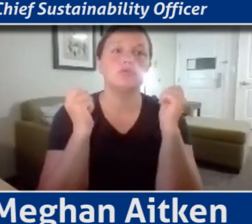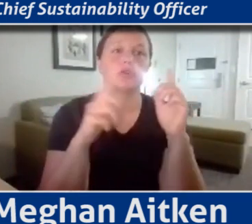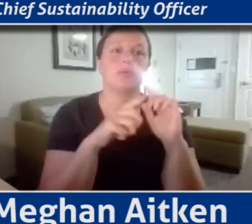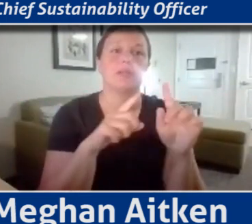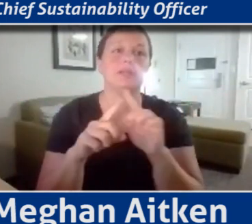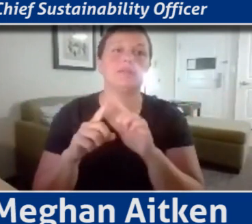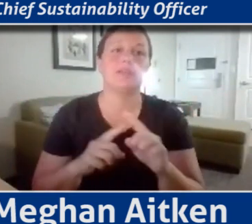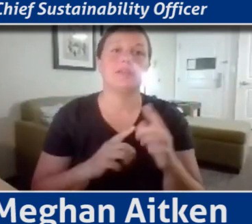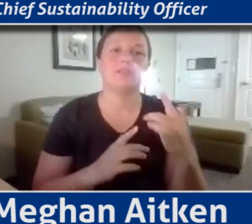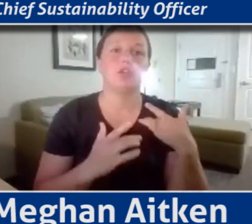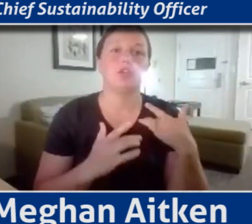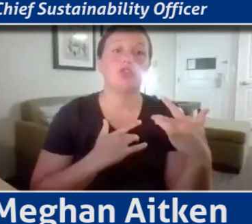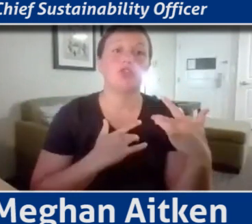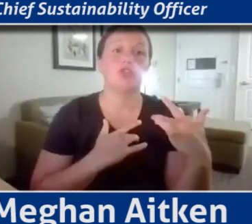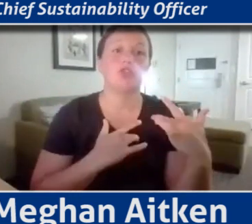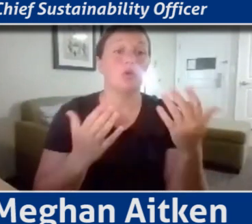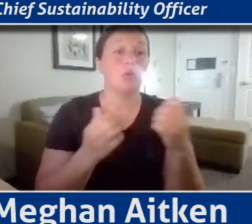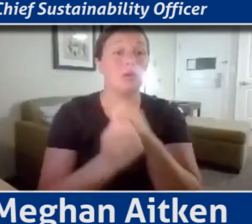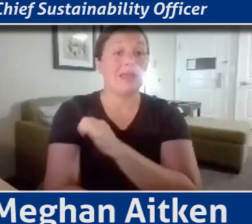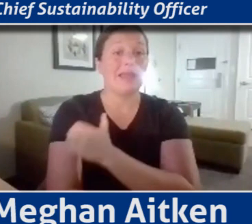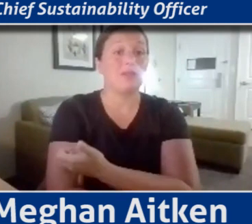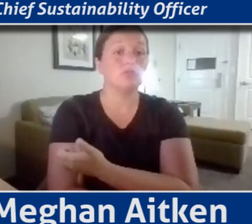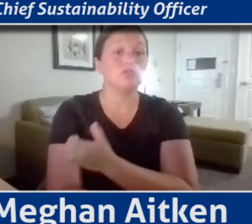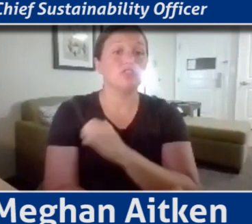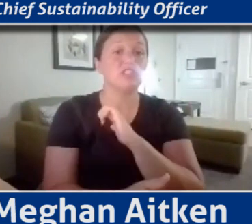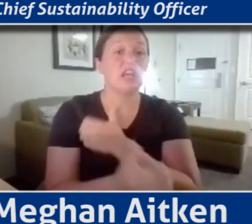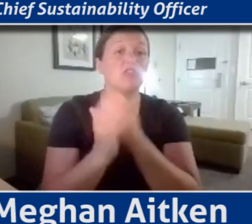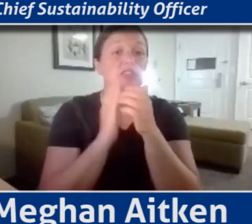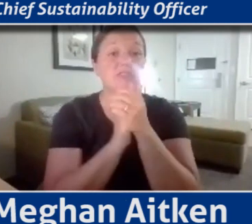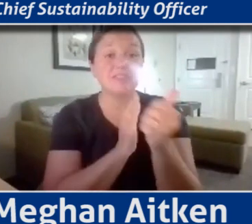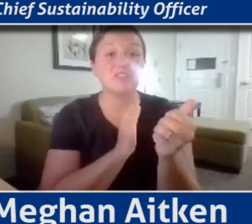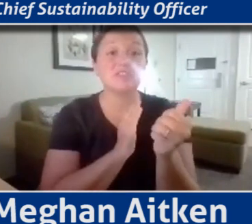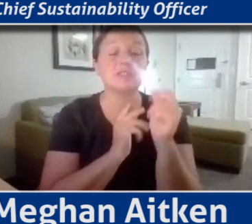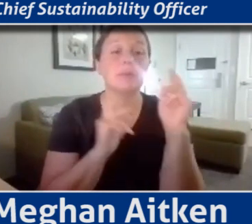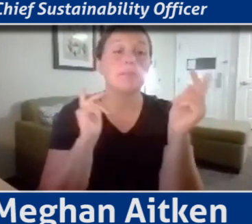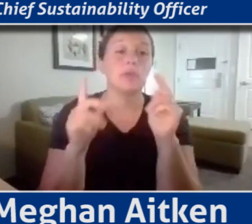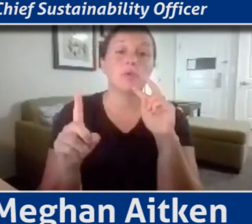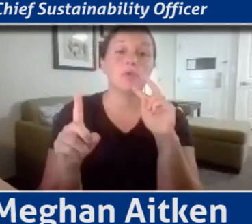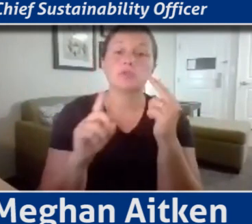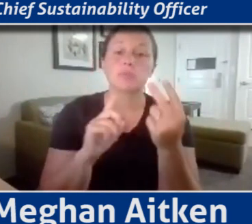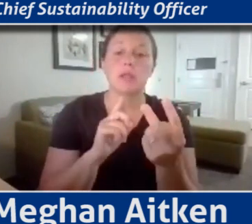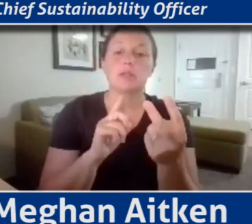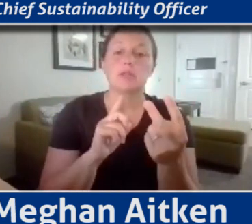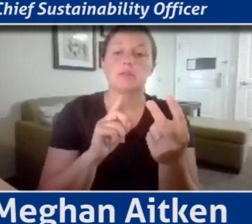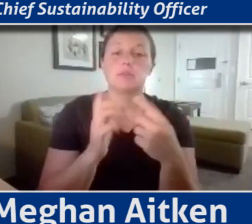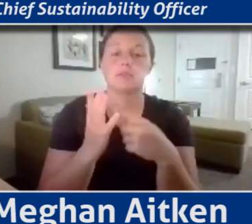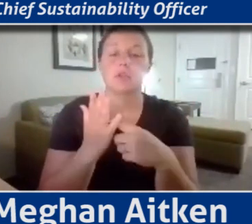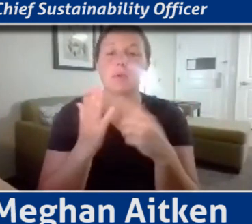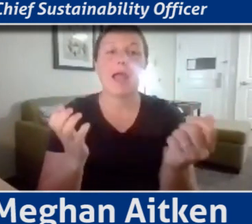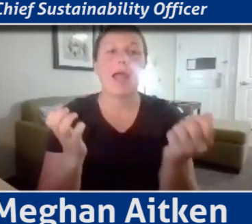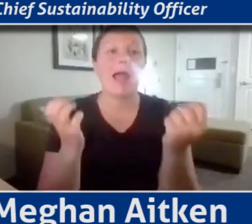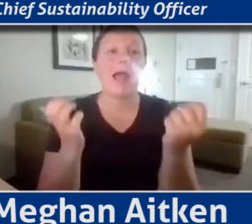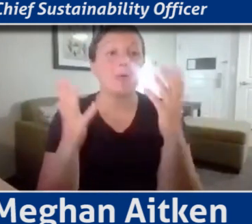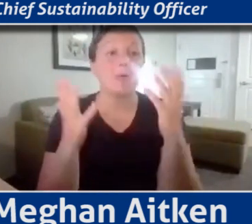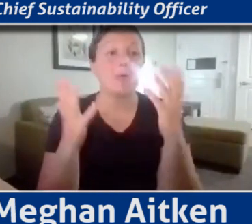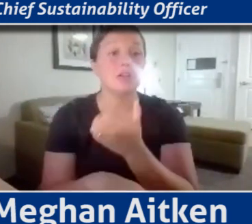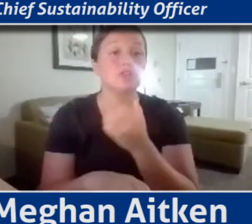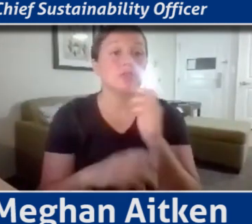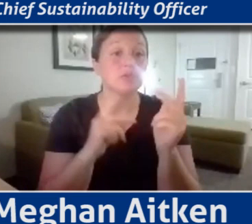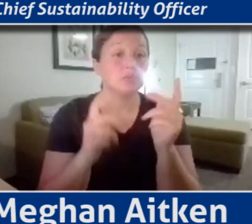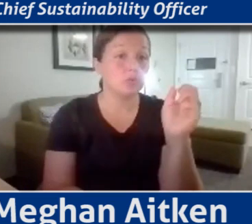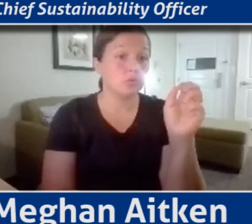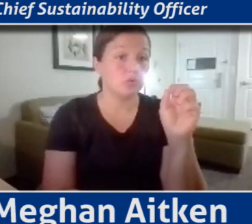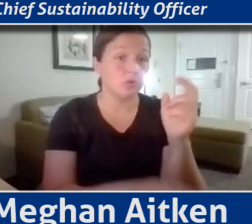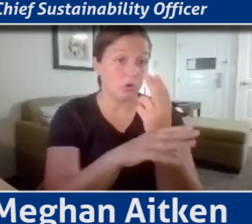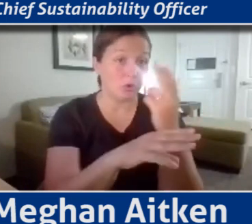energy space and energy efficiency, you know, people are looking at that from the amount of energy people are consuming, but from the commission